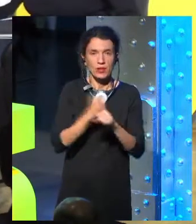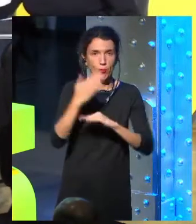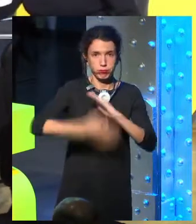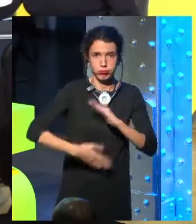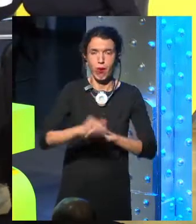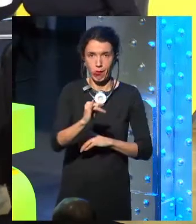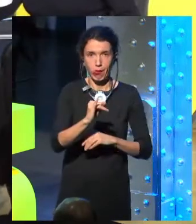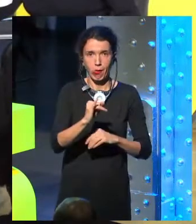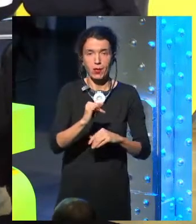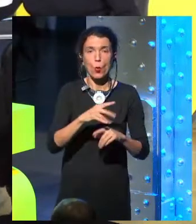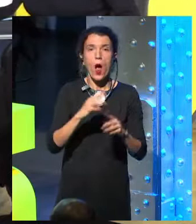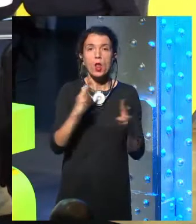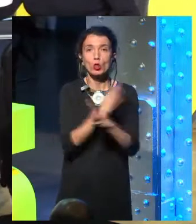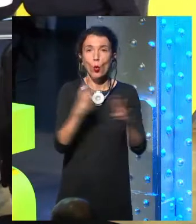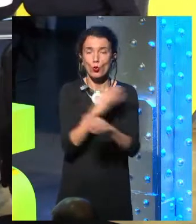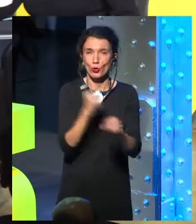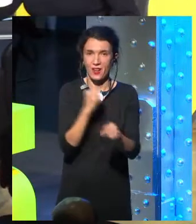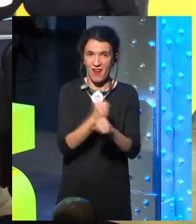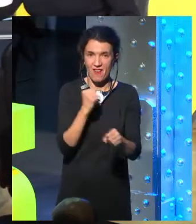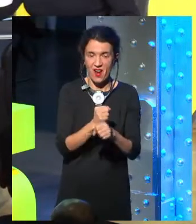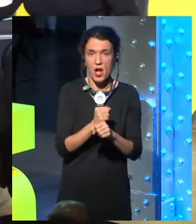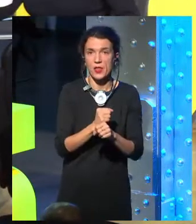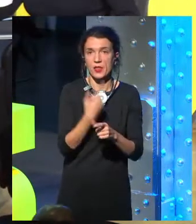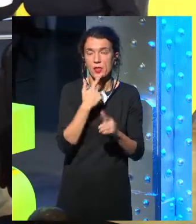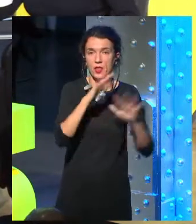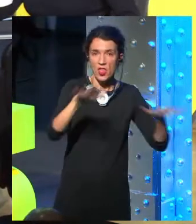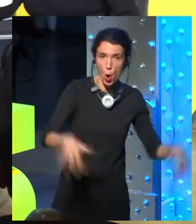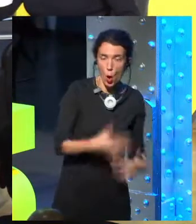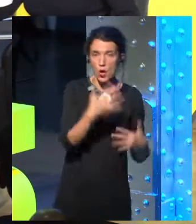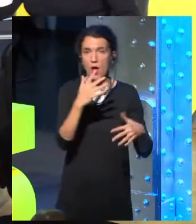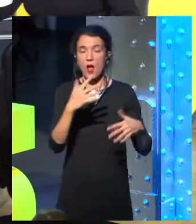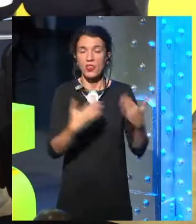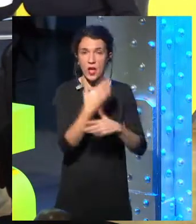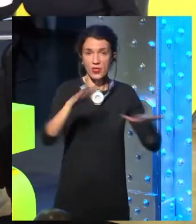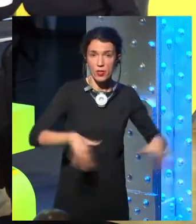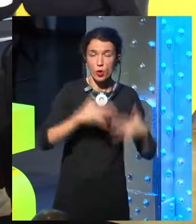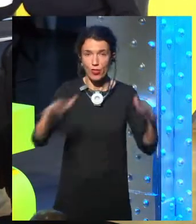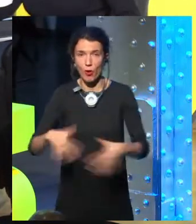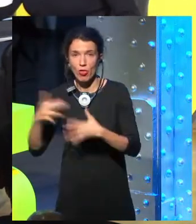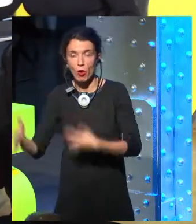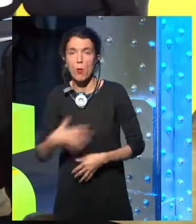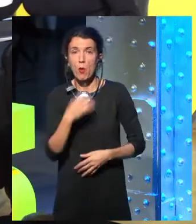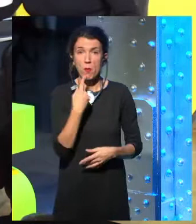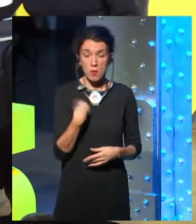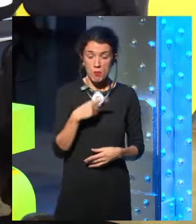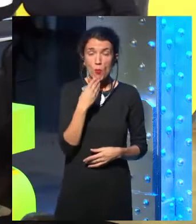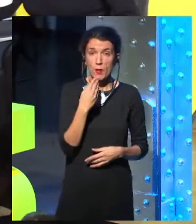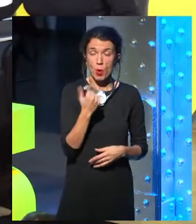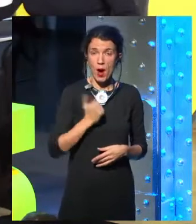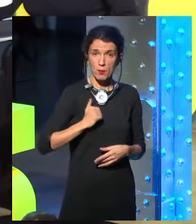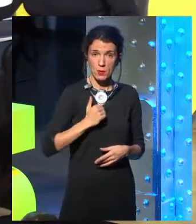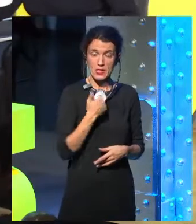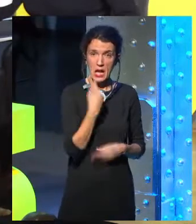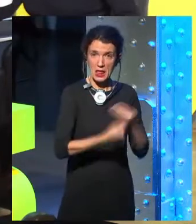you don't respect it. So we have instant communication, but it doesn't mean we have more meaning. It means that we have less meaning distributed on many